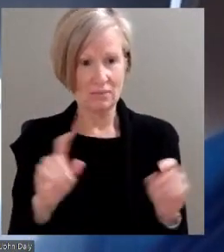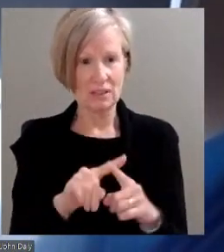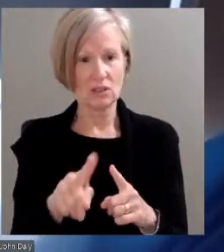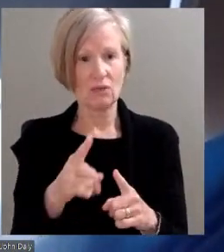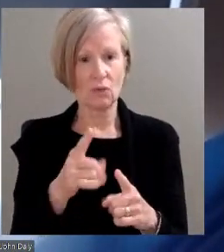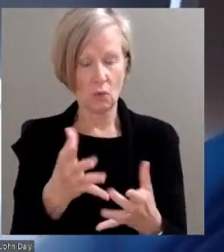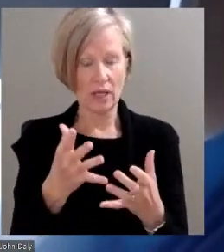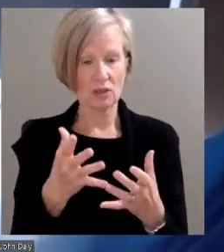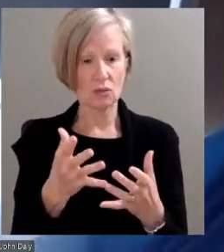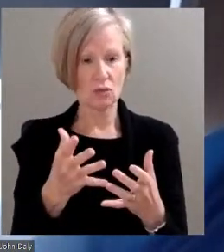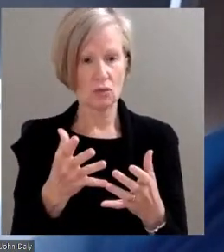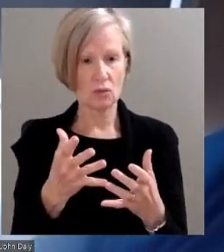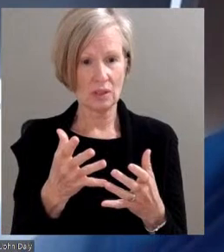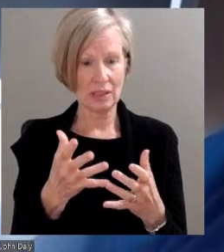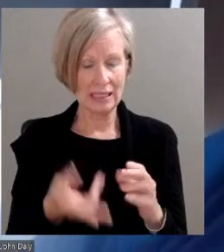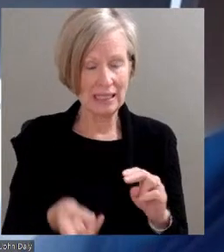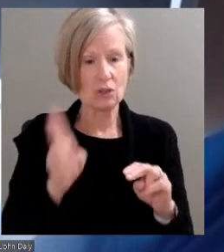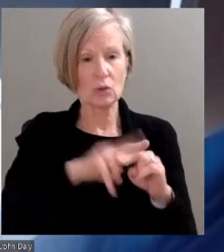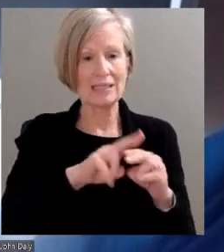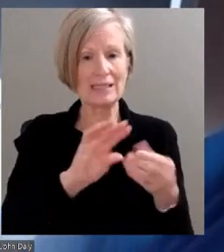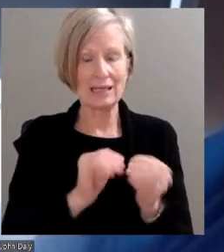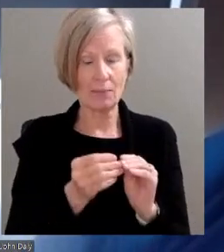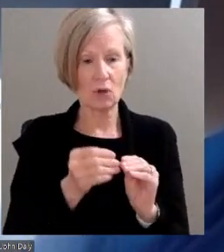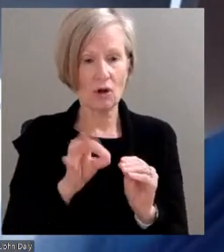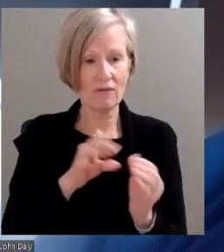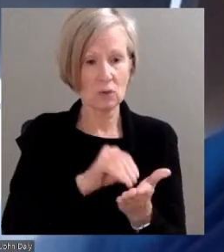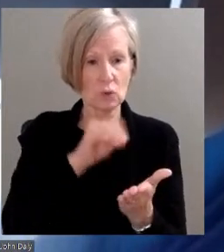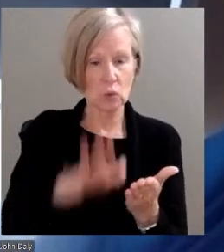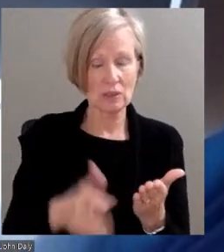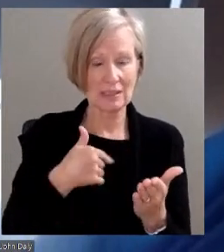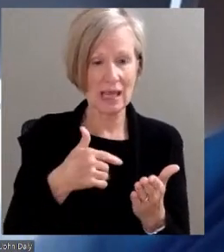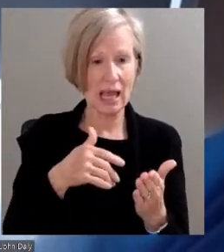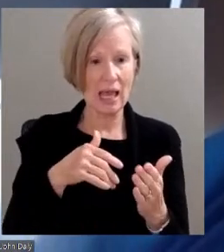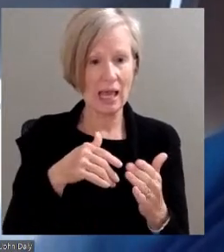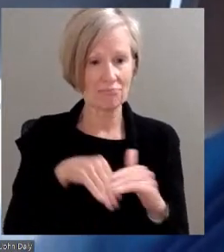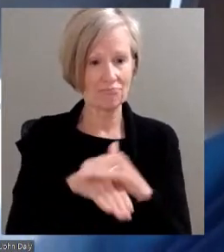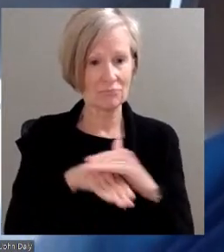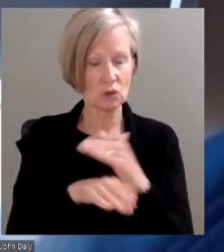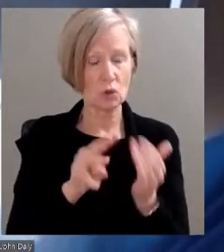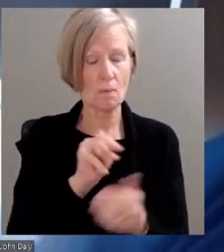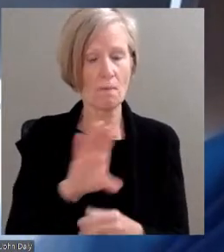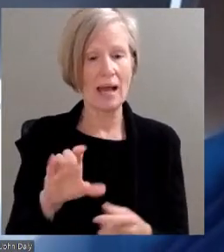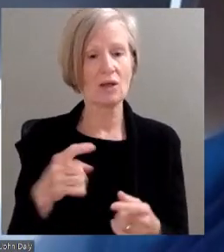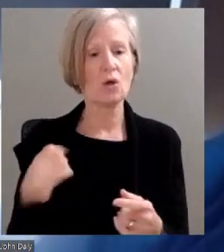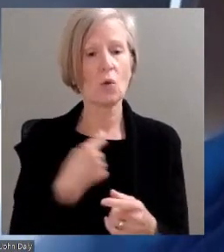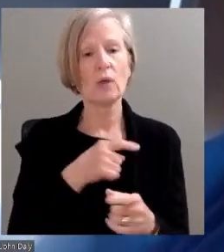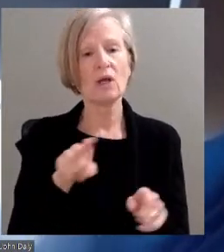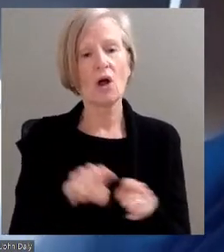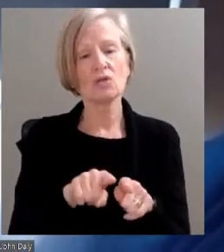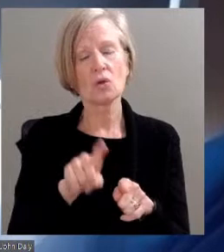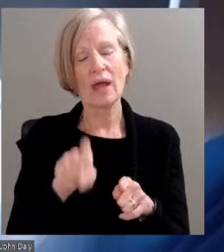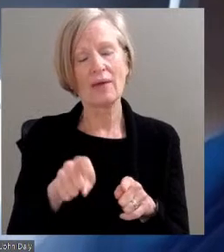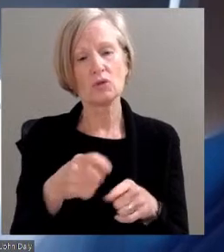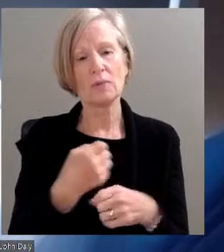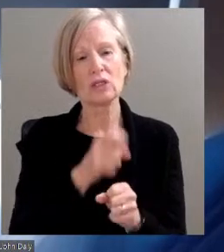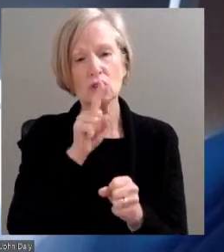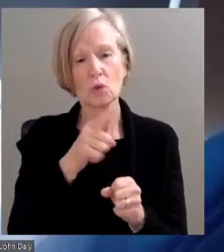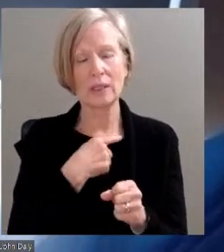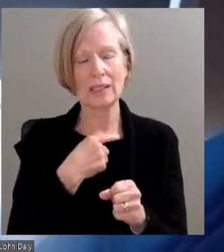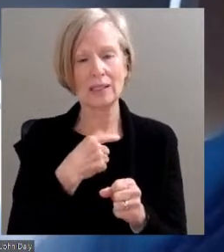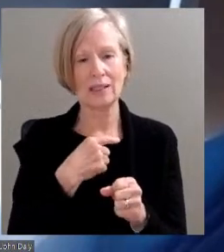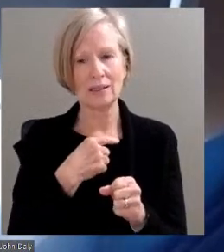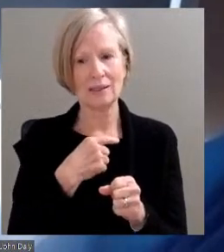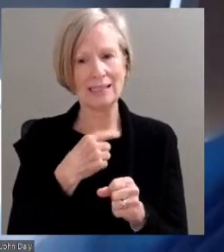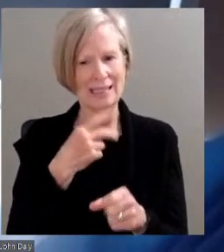the number of students that are enrolled in Mott Community, we also have to be sure that we retain the quality of